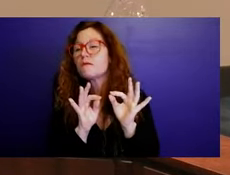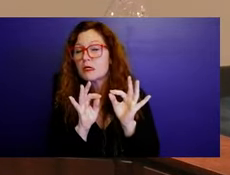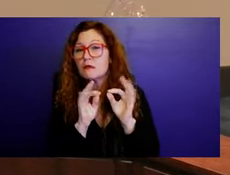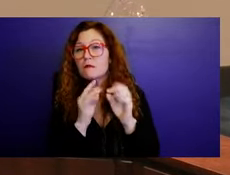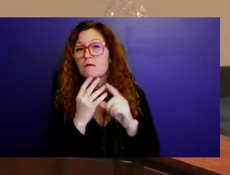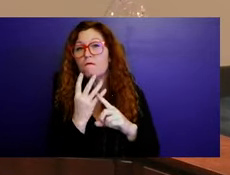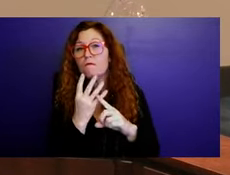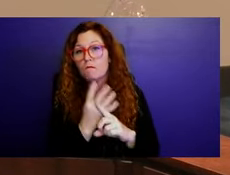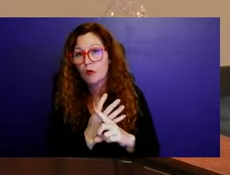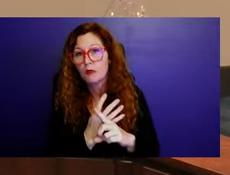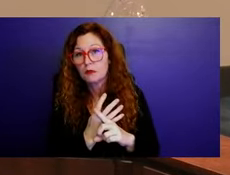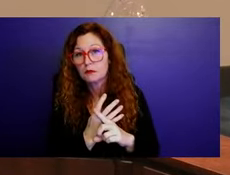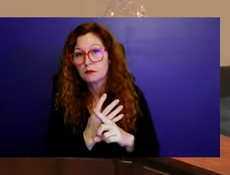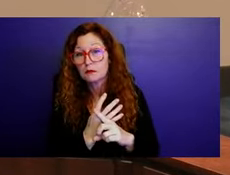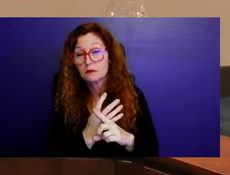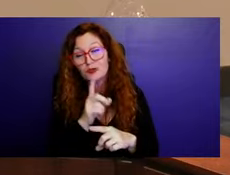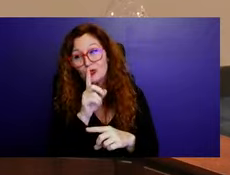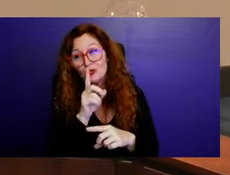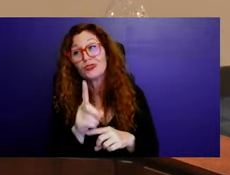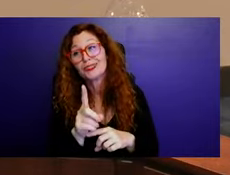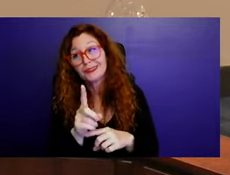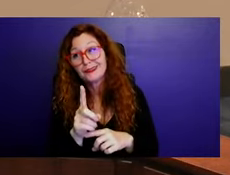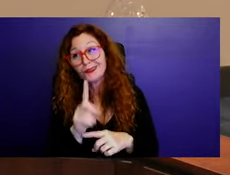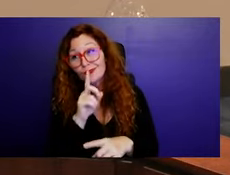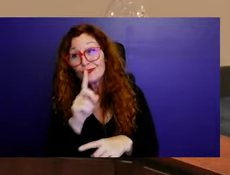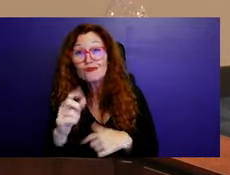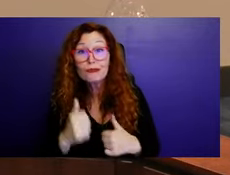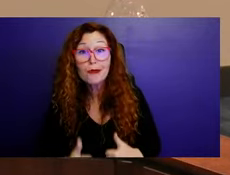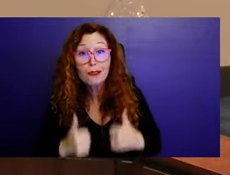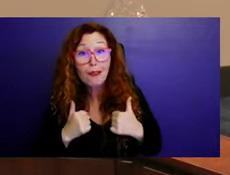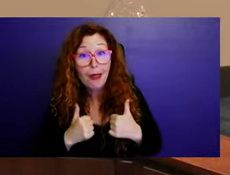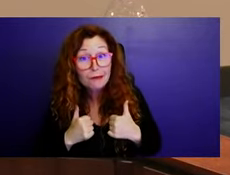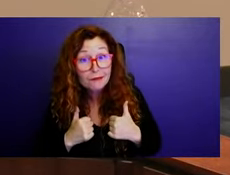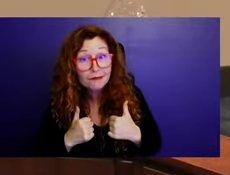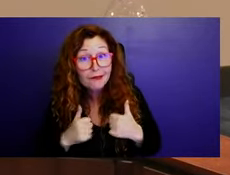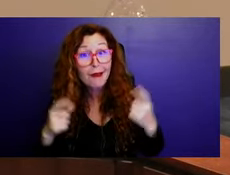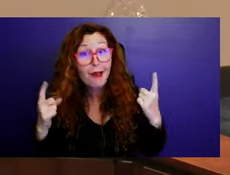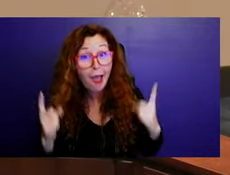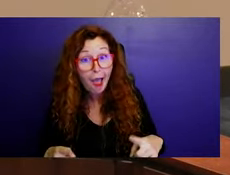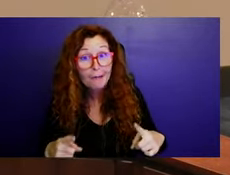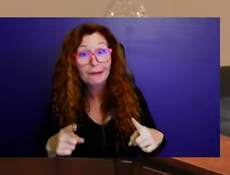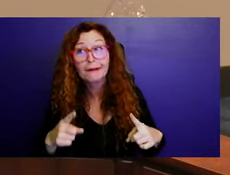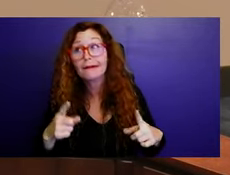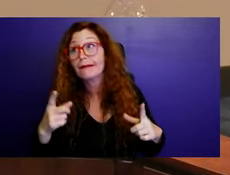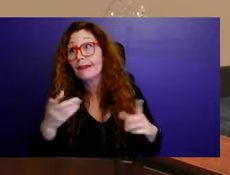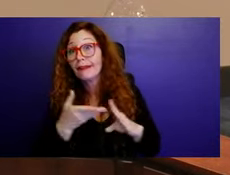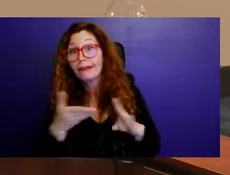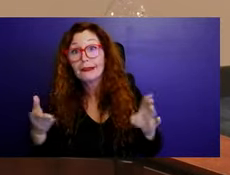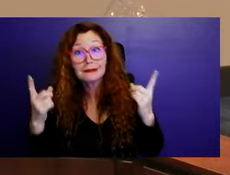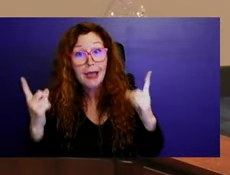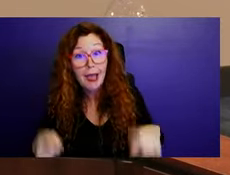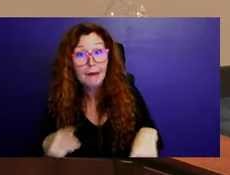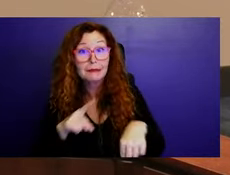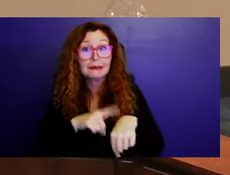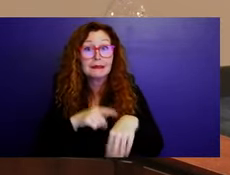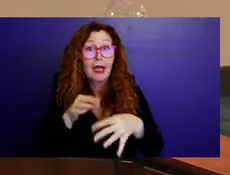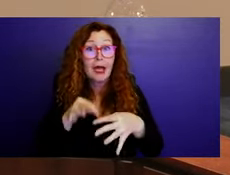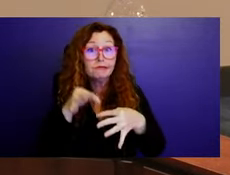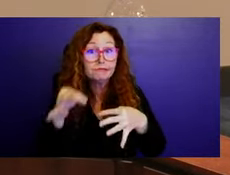this information. Um, just as a rule of thumb, I like to under promise and over deliver. So it could be two months,